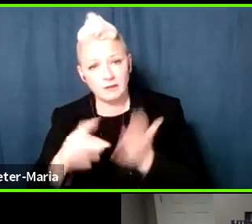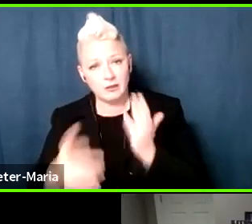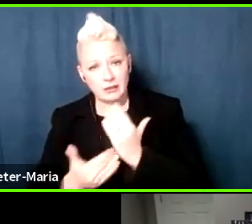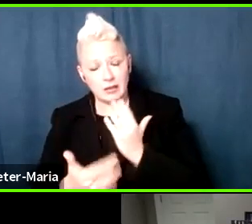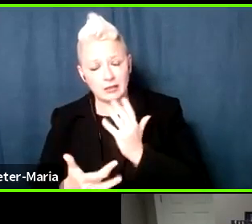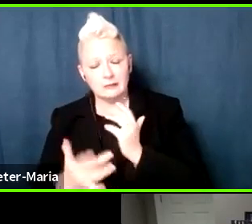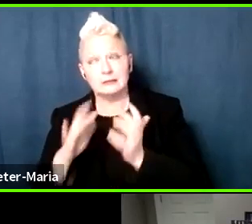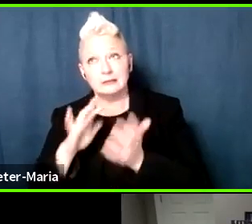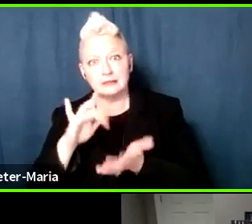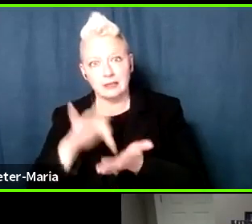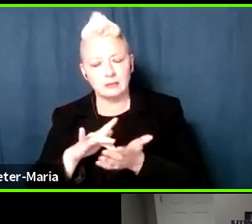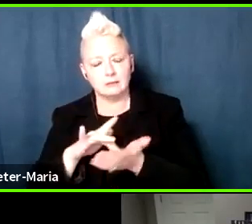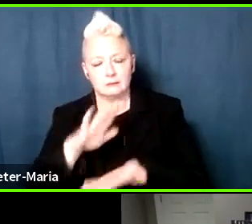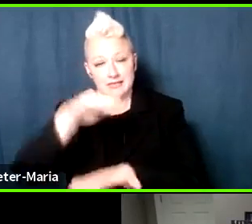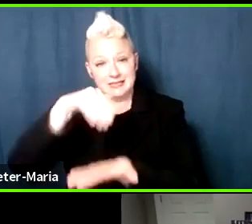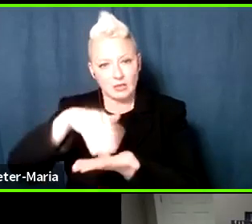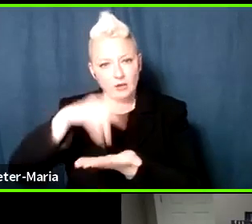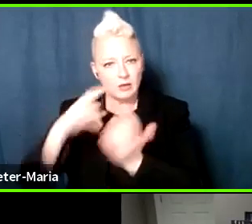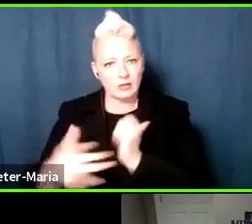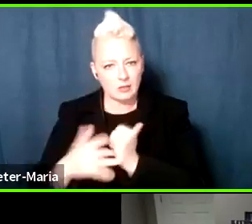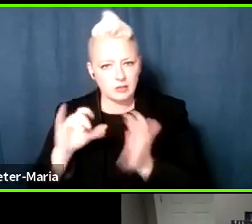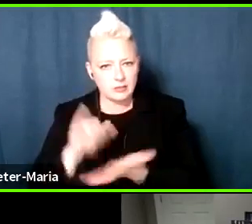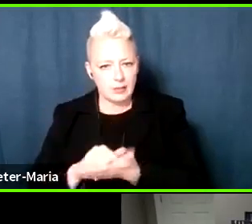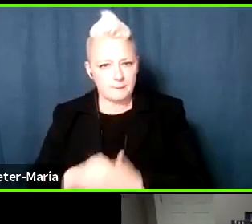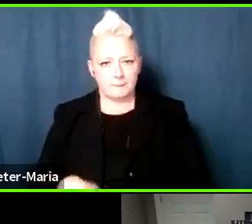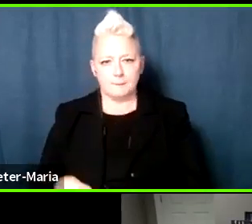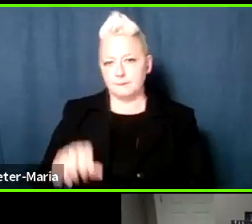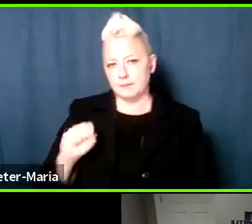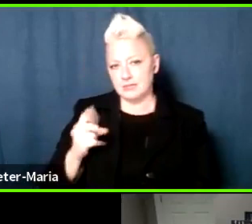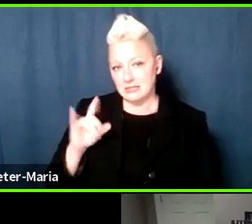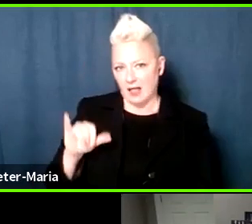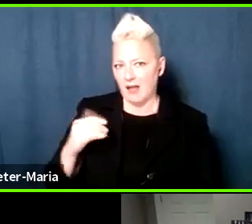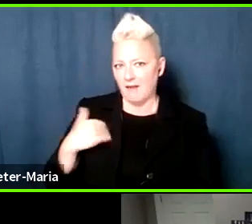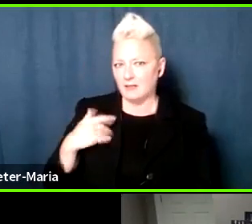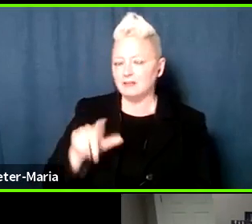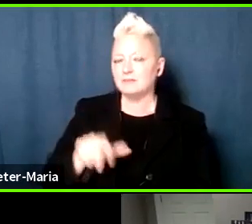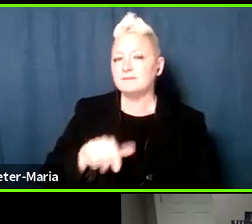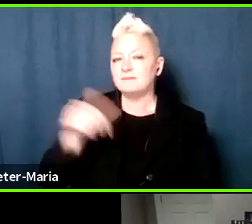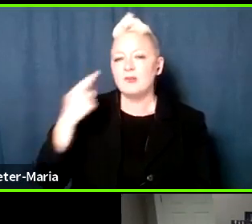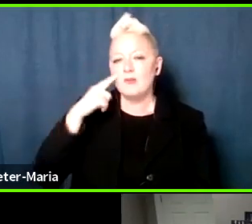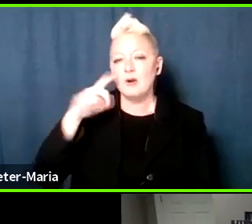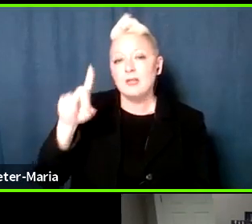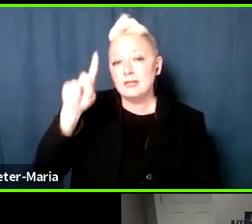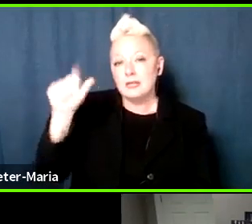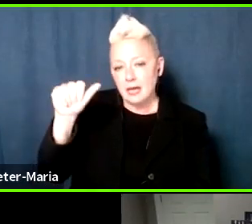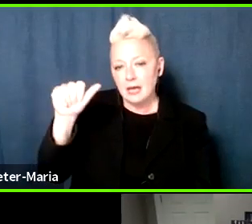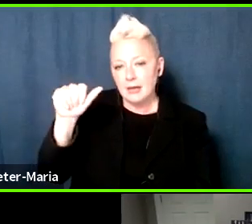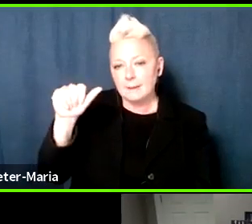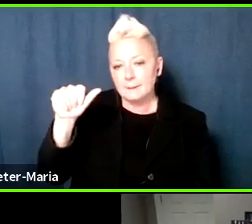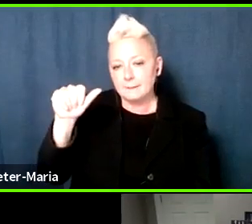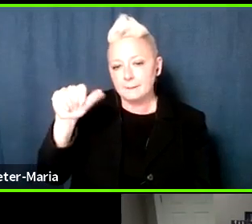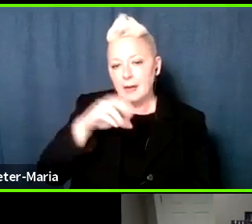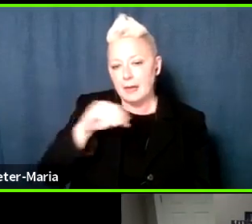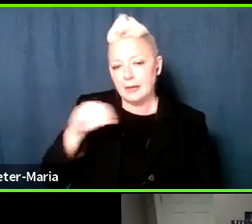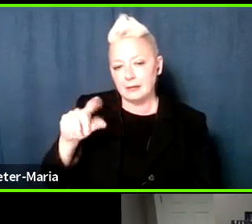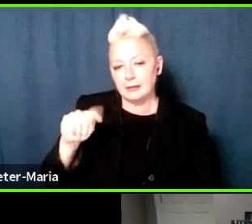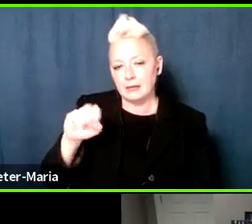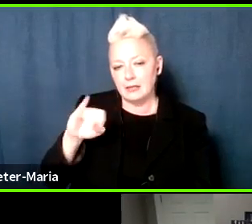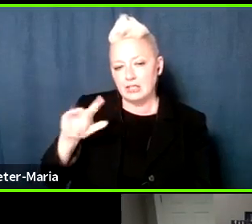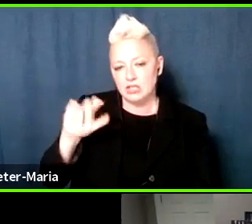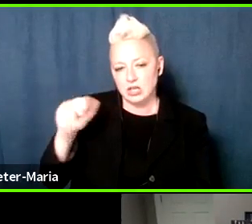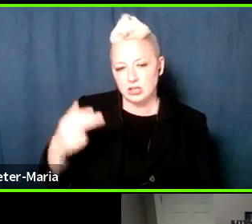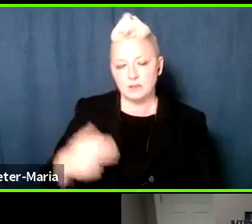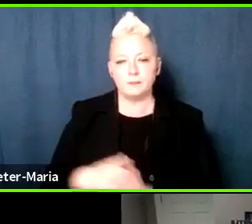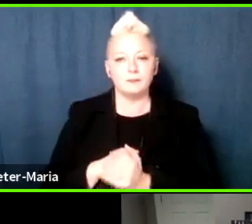I have, can I jump into another question for the DA and Tejas? One is about sort of the mandatory